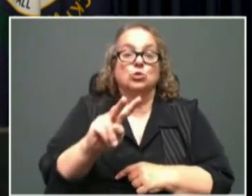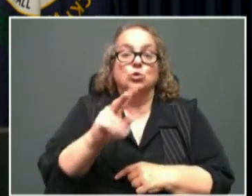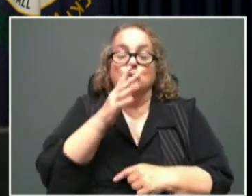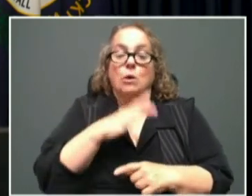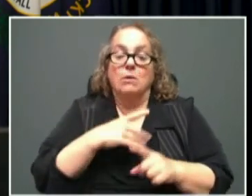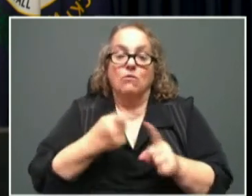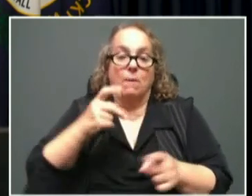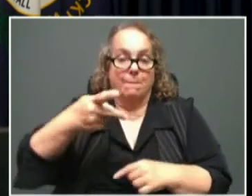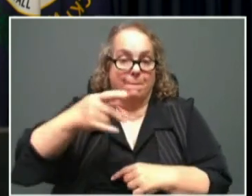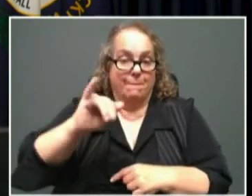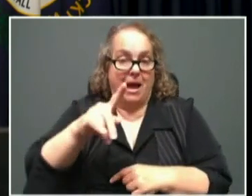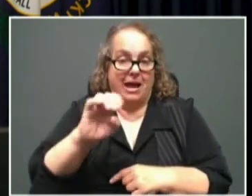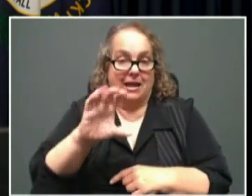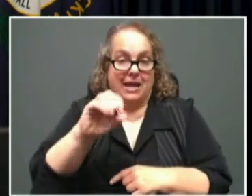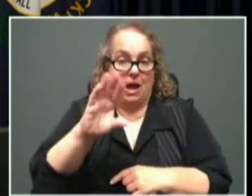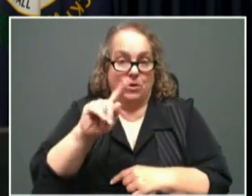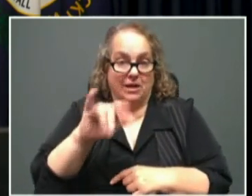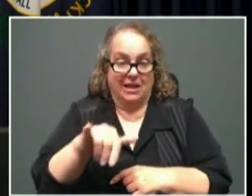That was in late March.